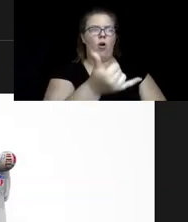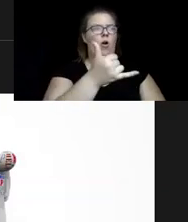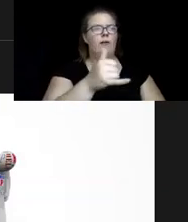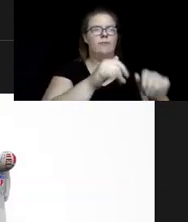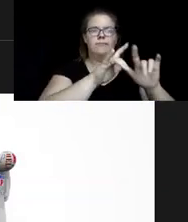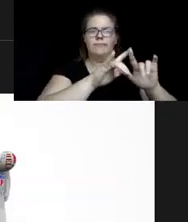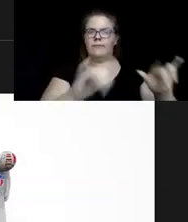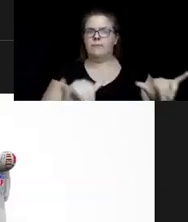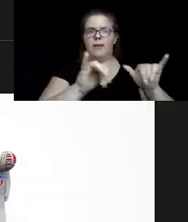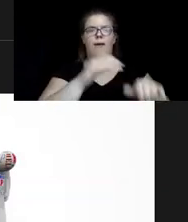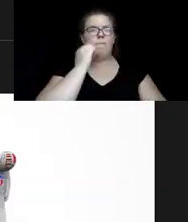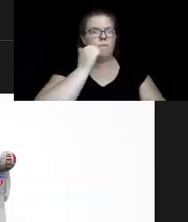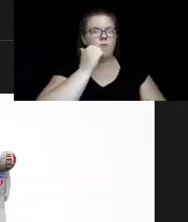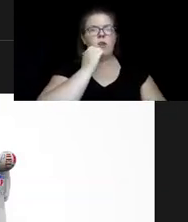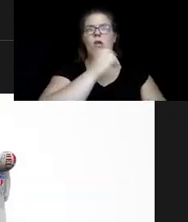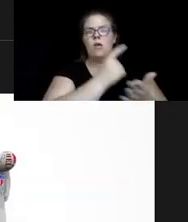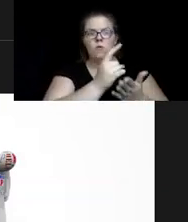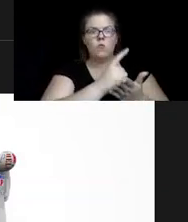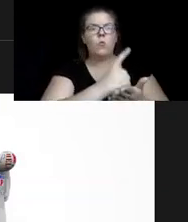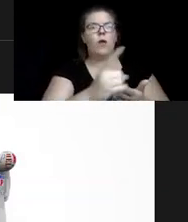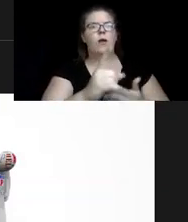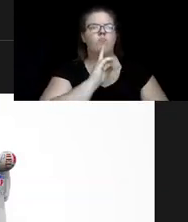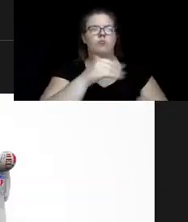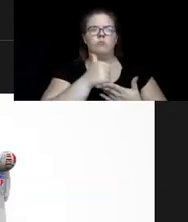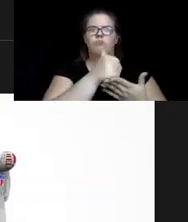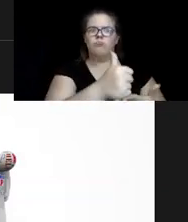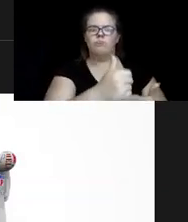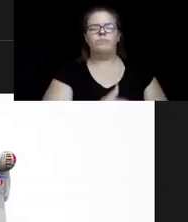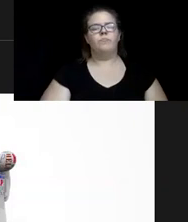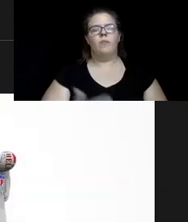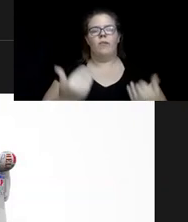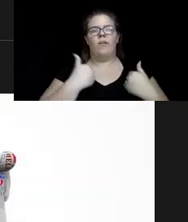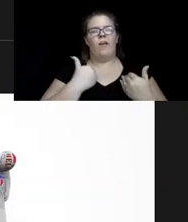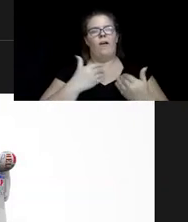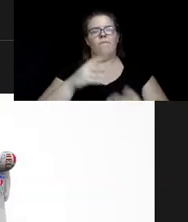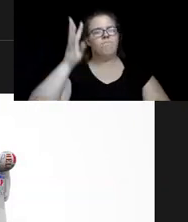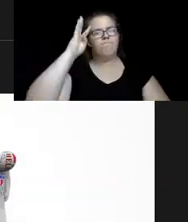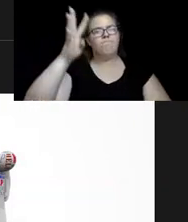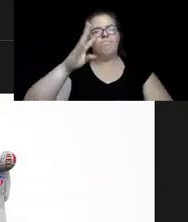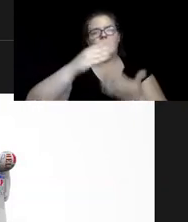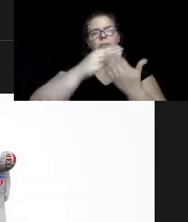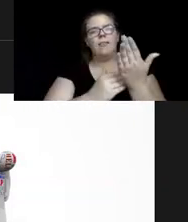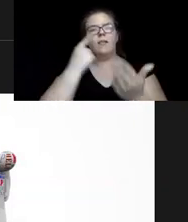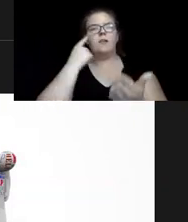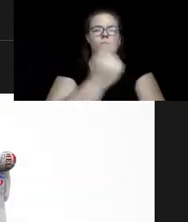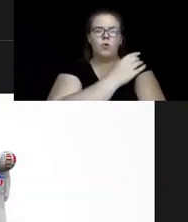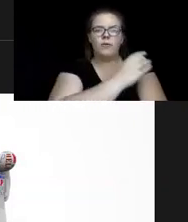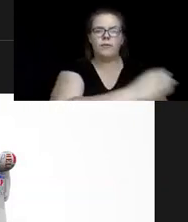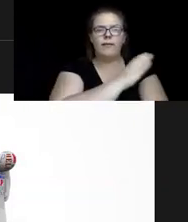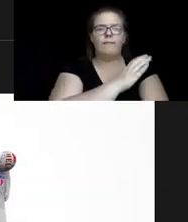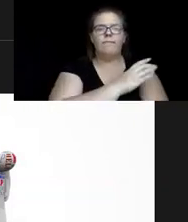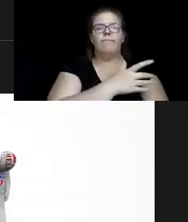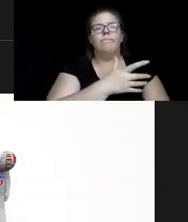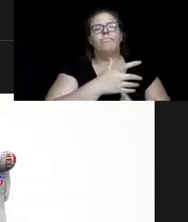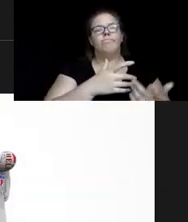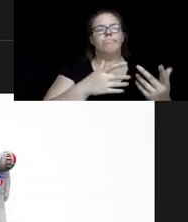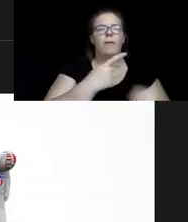the same day, every week was a huge help. You know, creating custom lists for your clients or your patients that always have on their